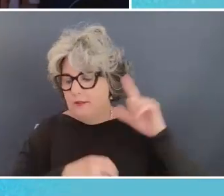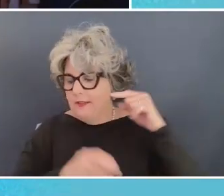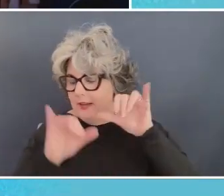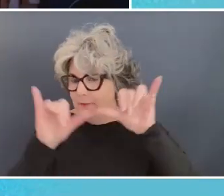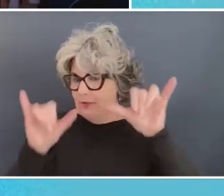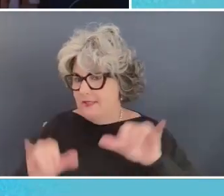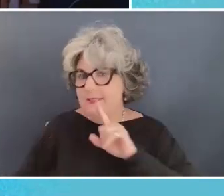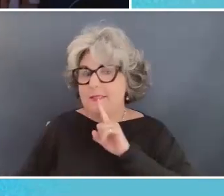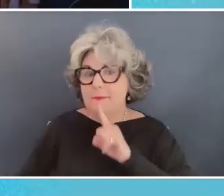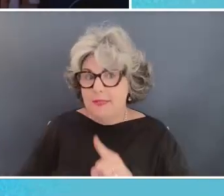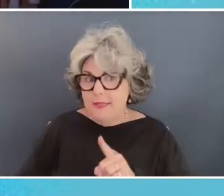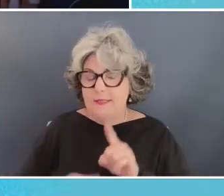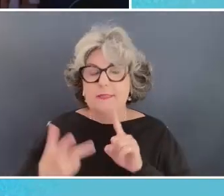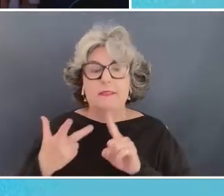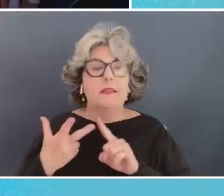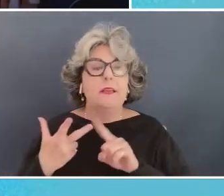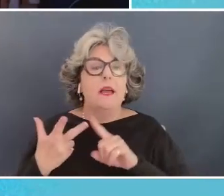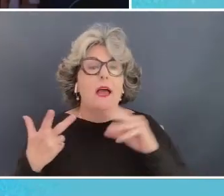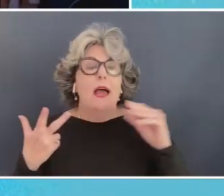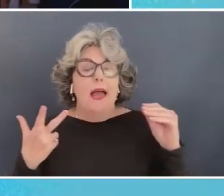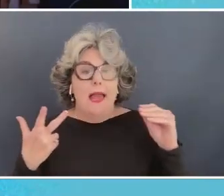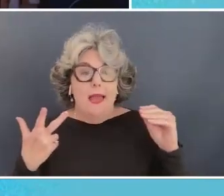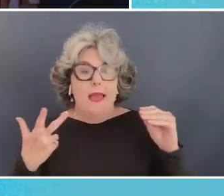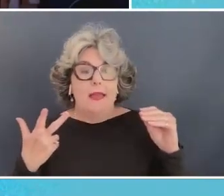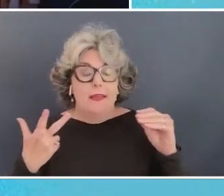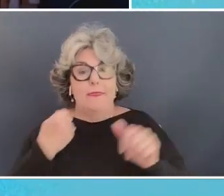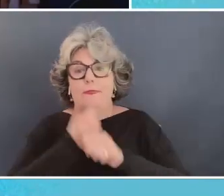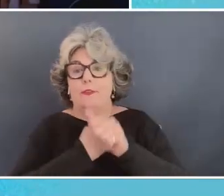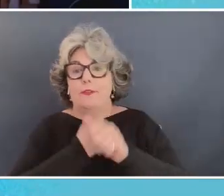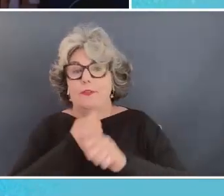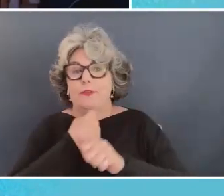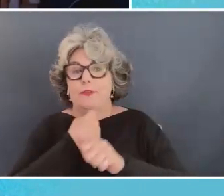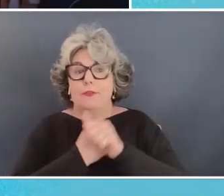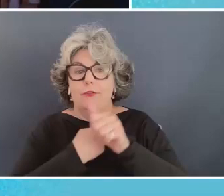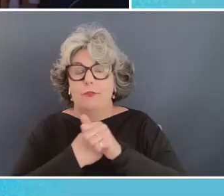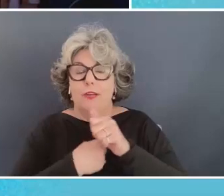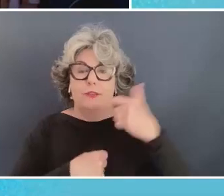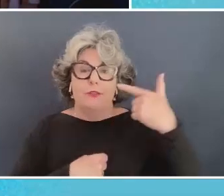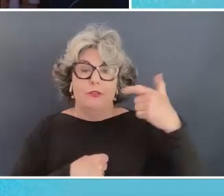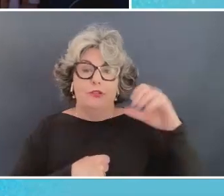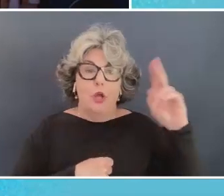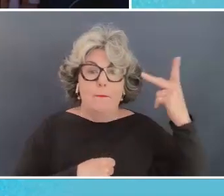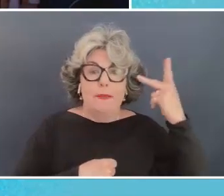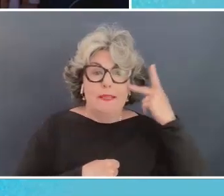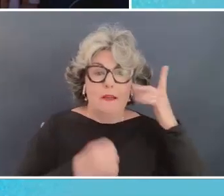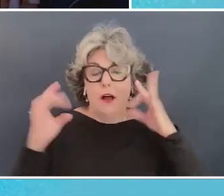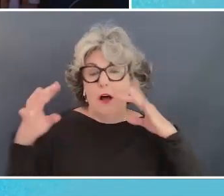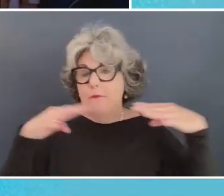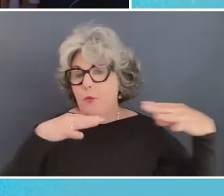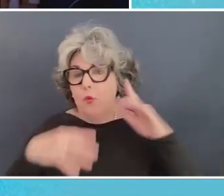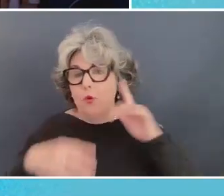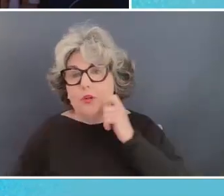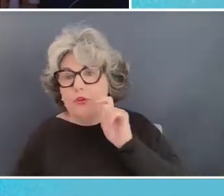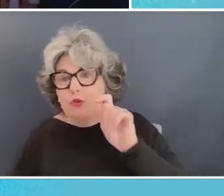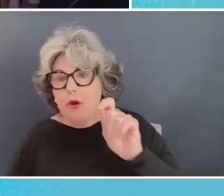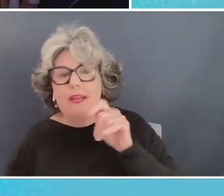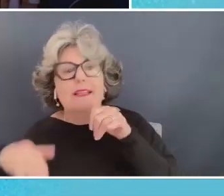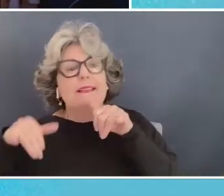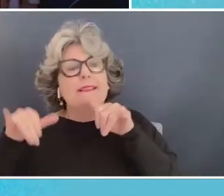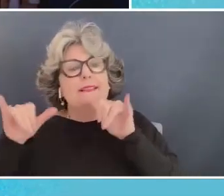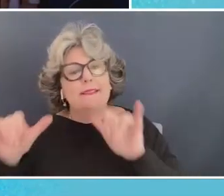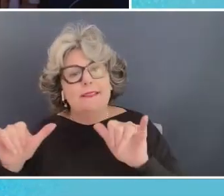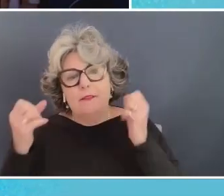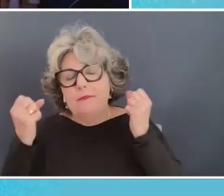is and it sees the threats both geopolitical a terrible war in ukraine and still a hundred